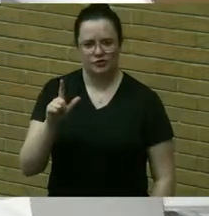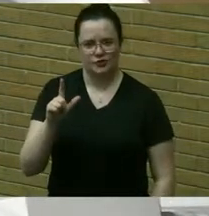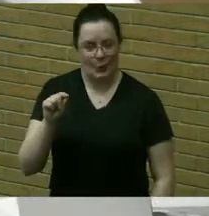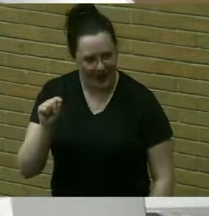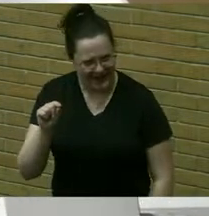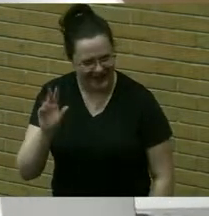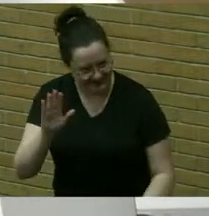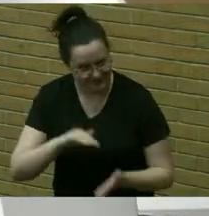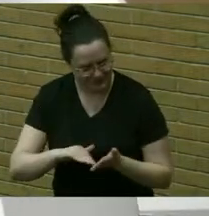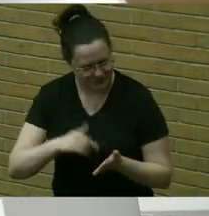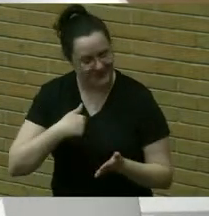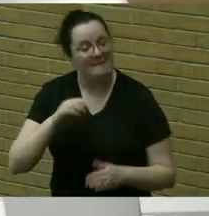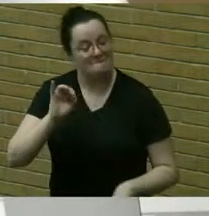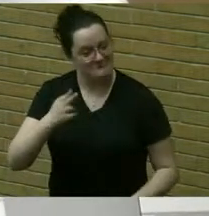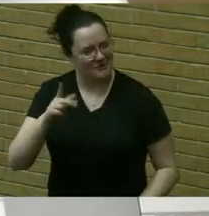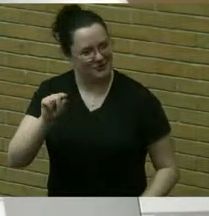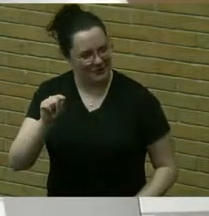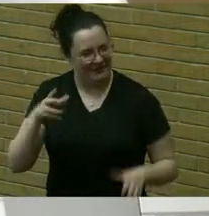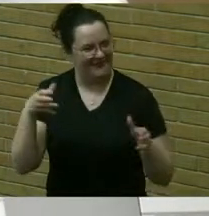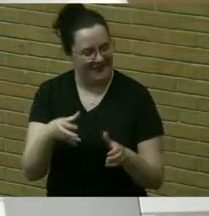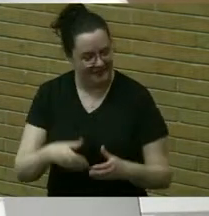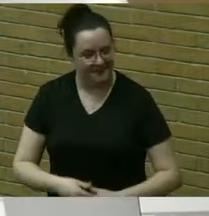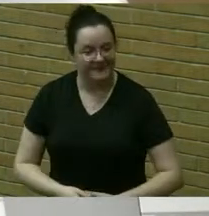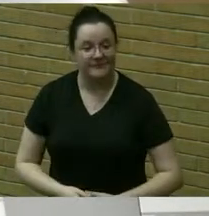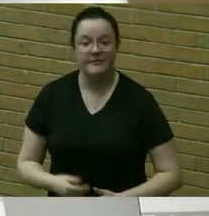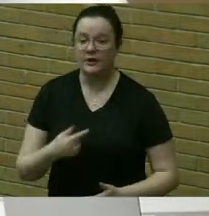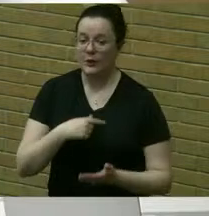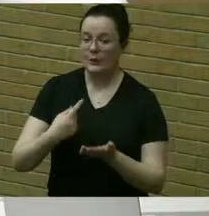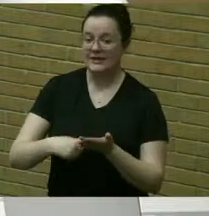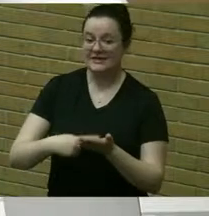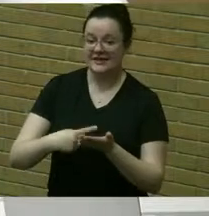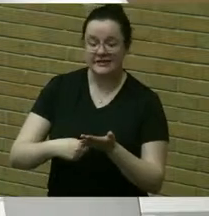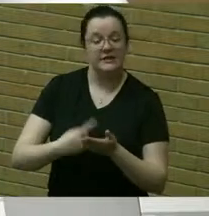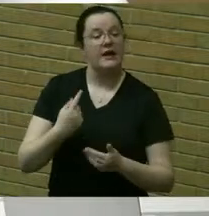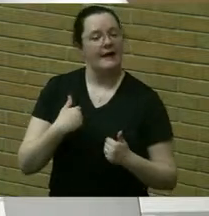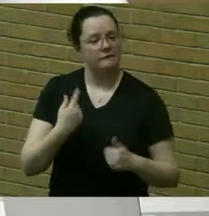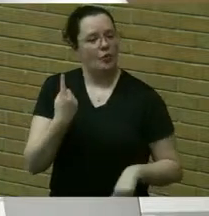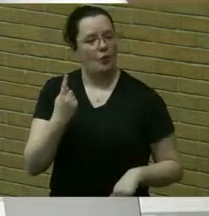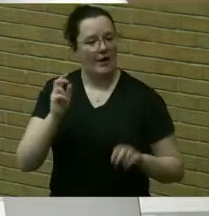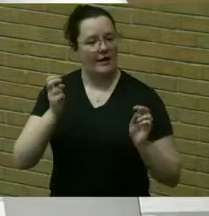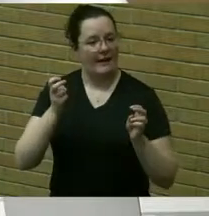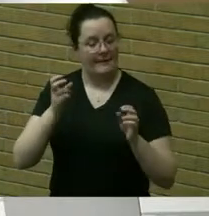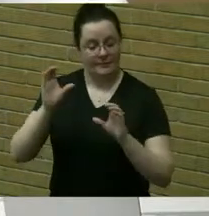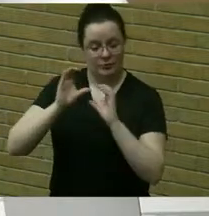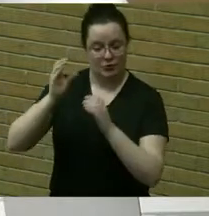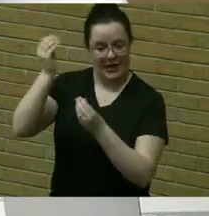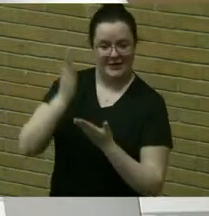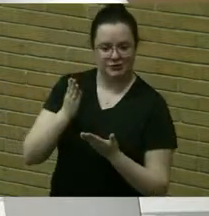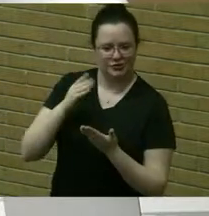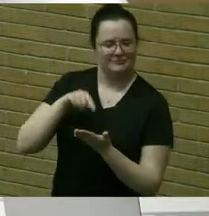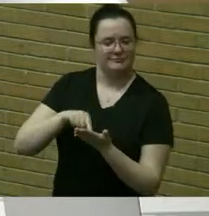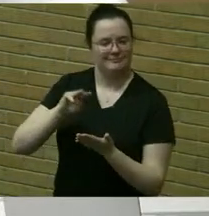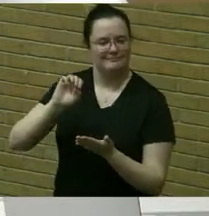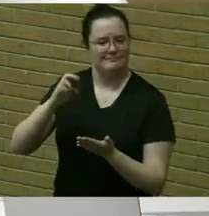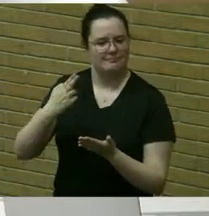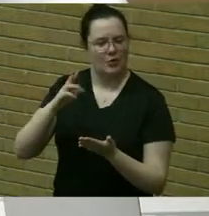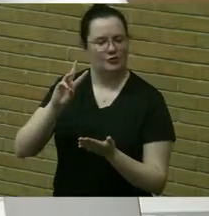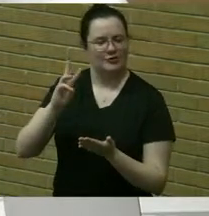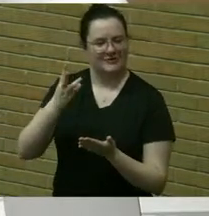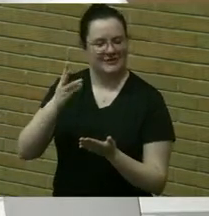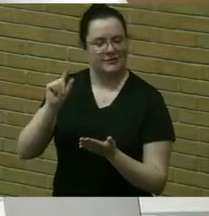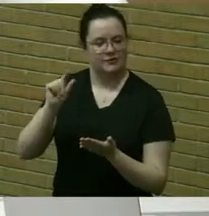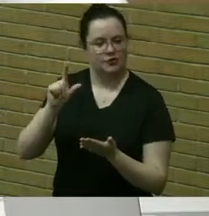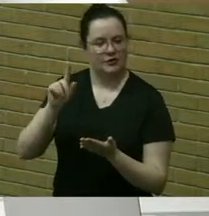me among the items we discussed were uh one item of communication um it was a march 6th 2024